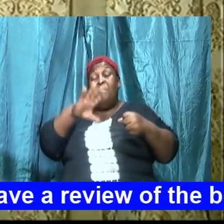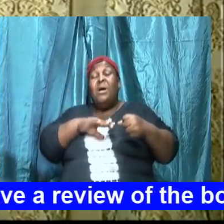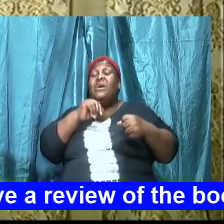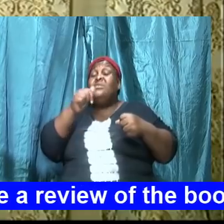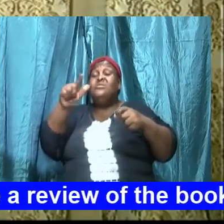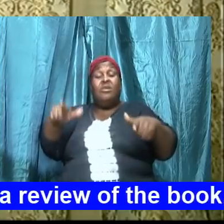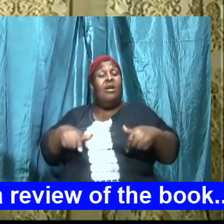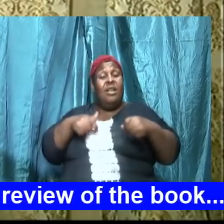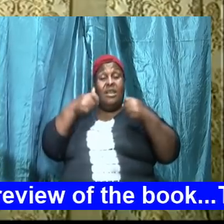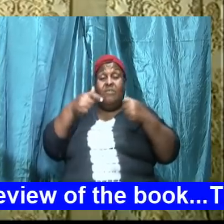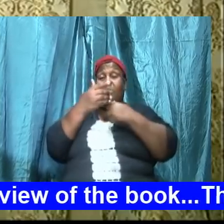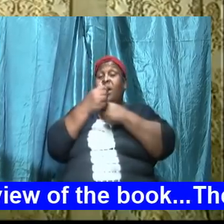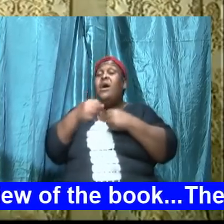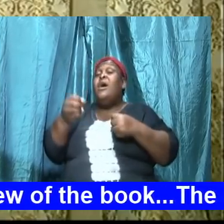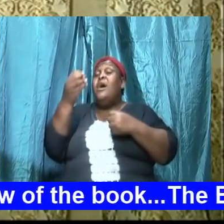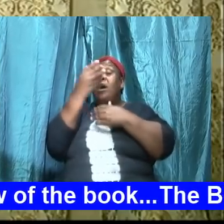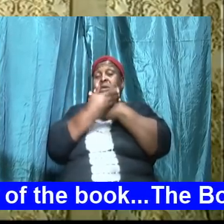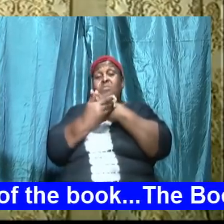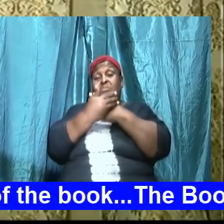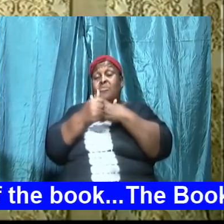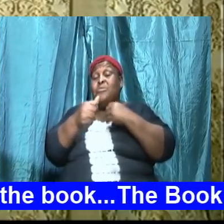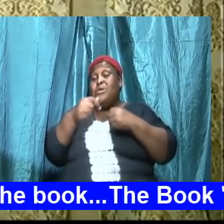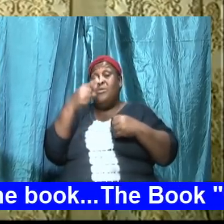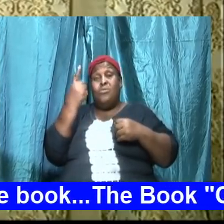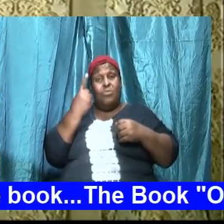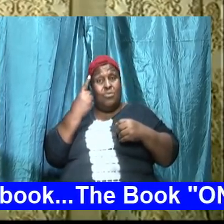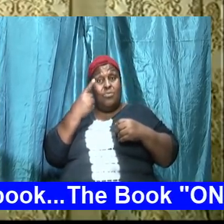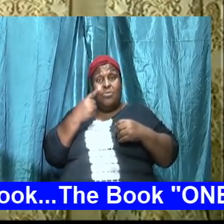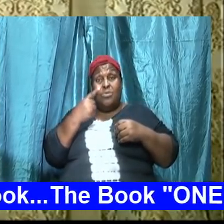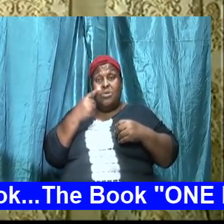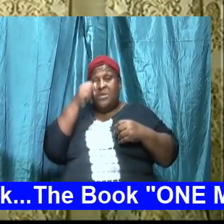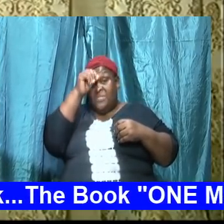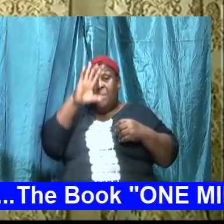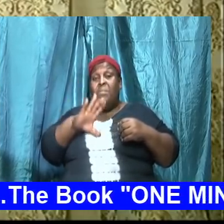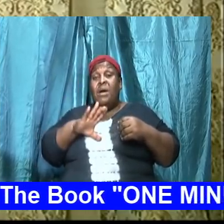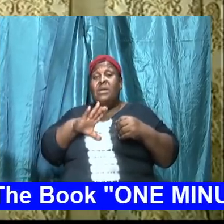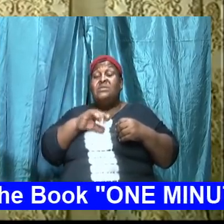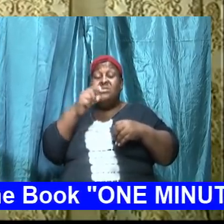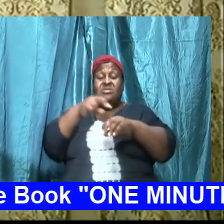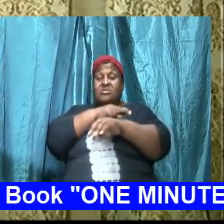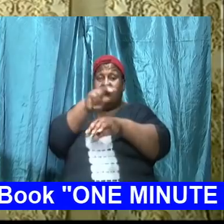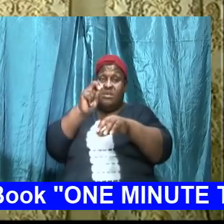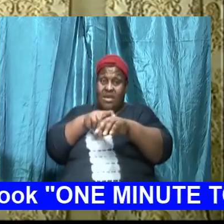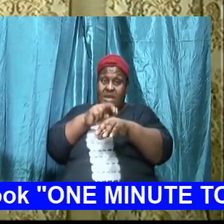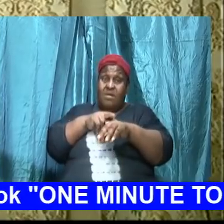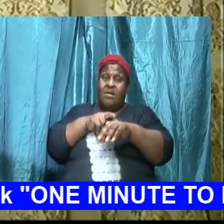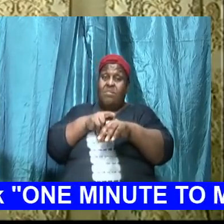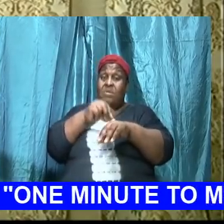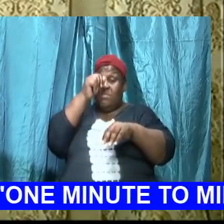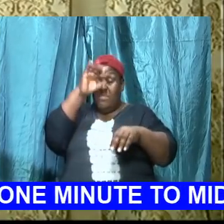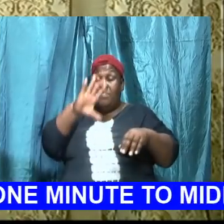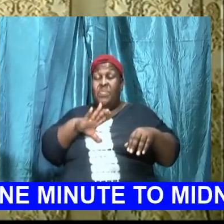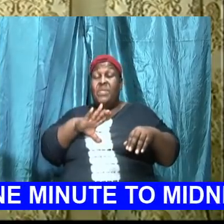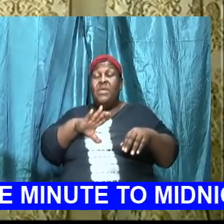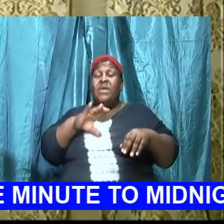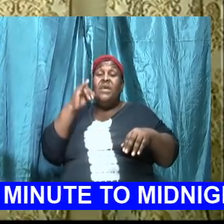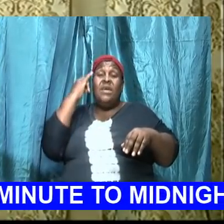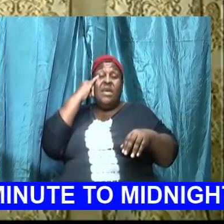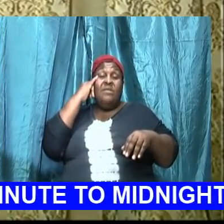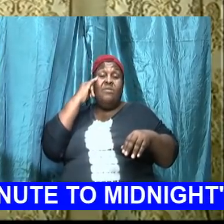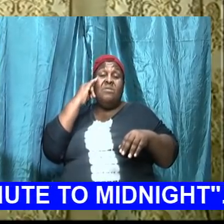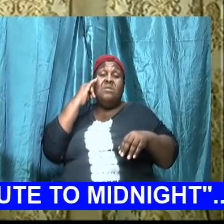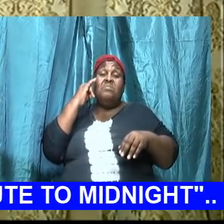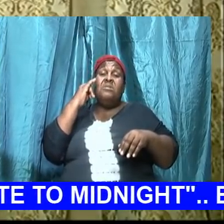that we speak about is this physical man if he is going to be strong if he is going to be energetic if he is going to be